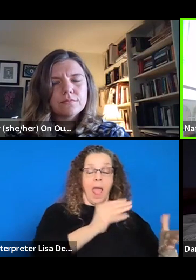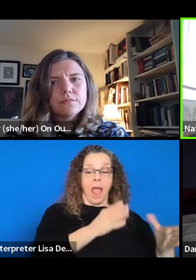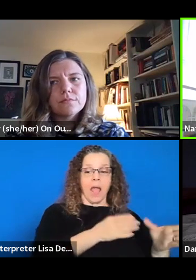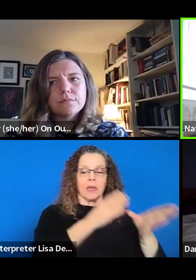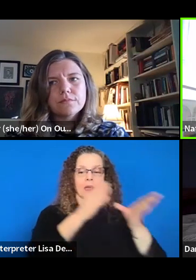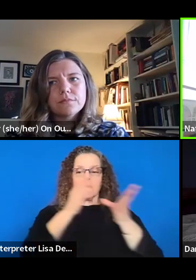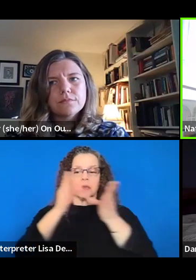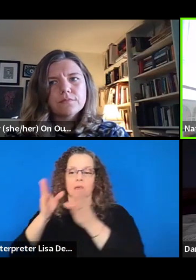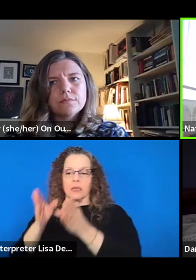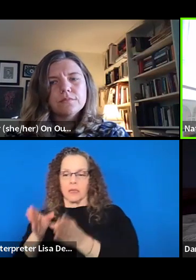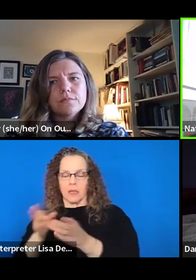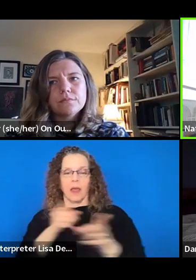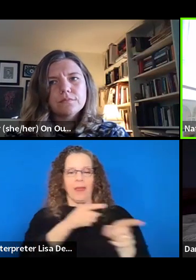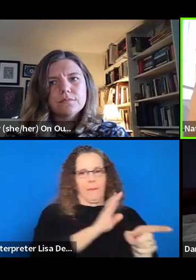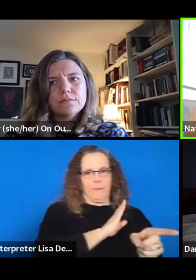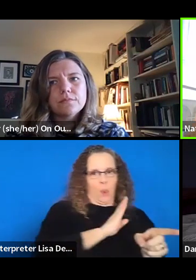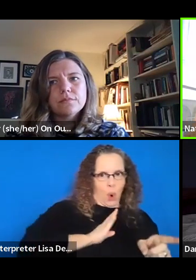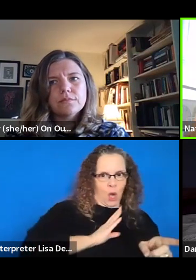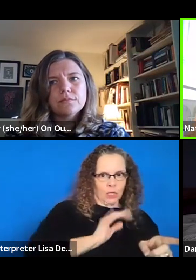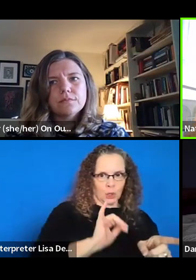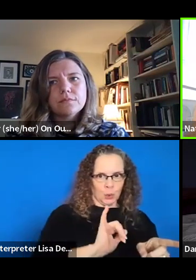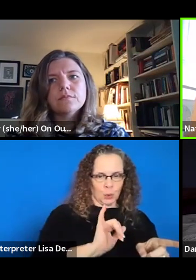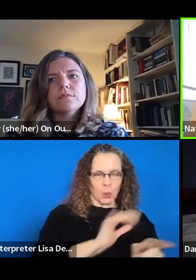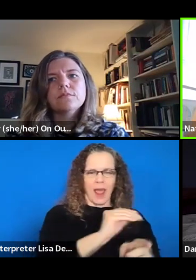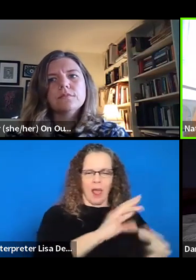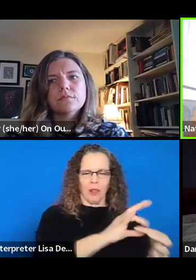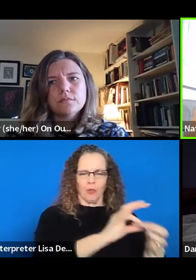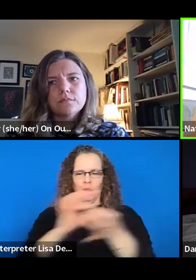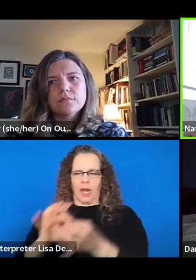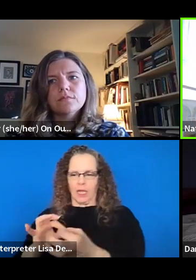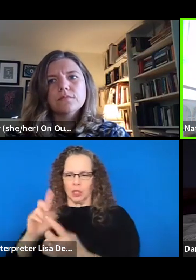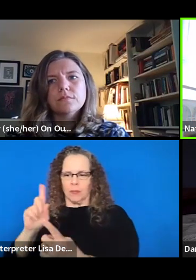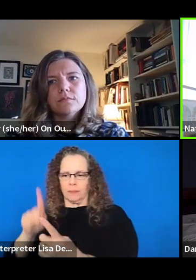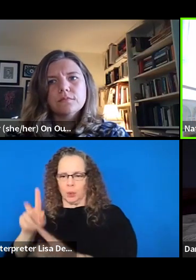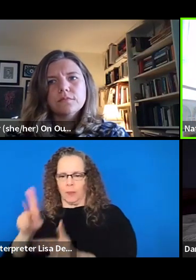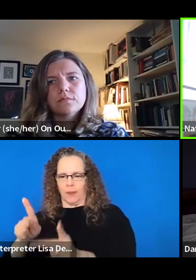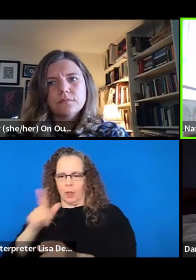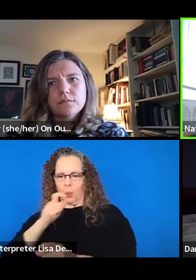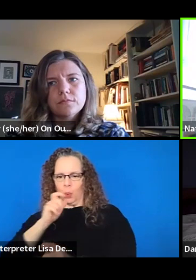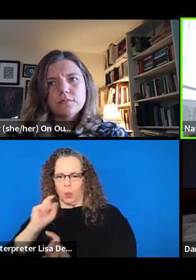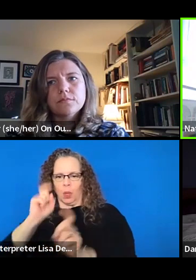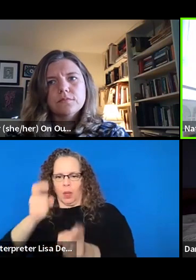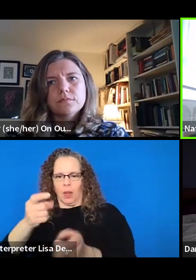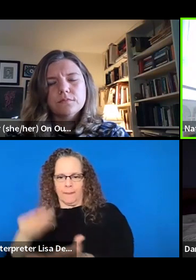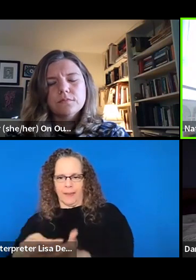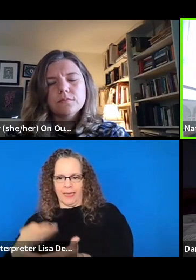what is the relationship between funders and the organizations they fund